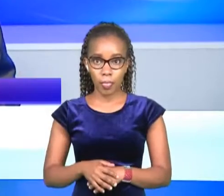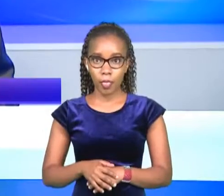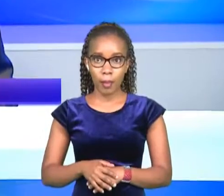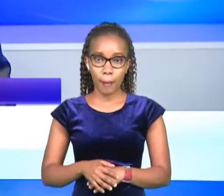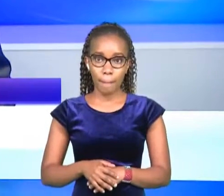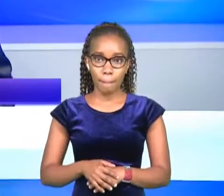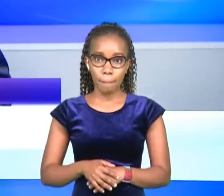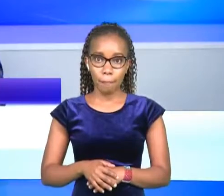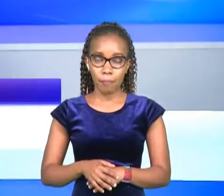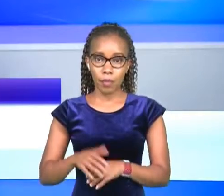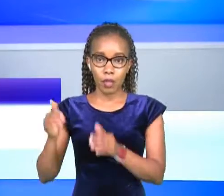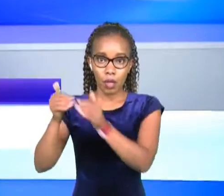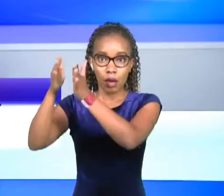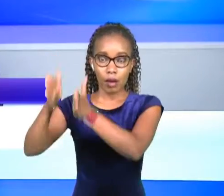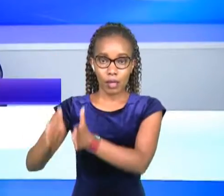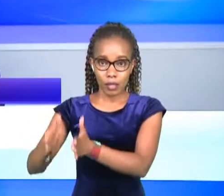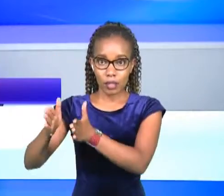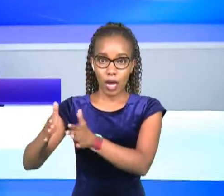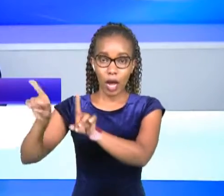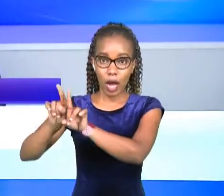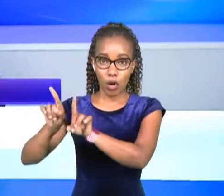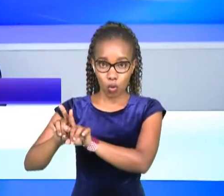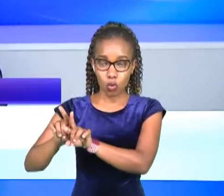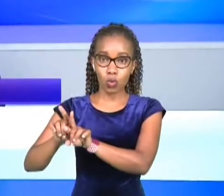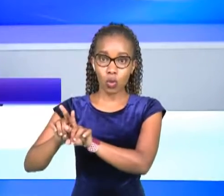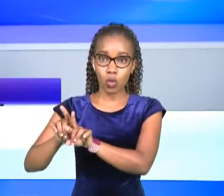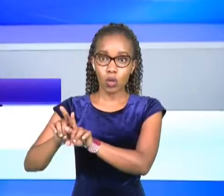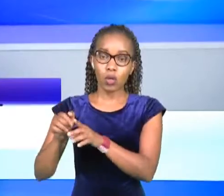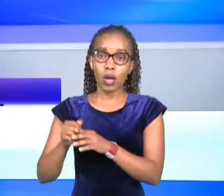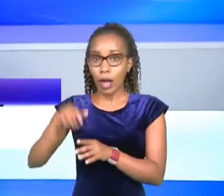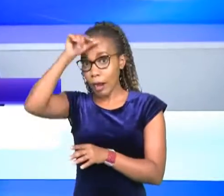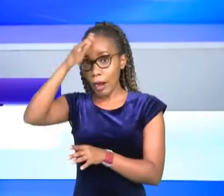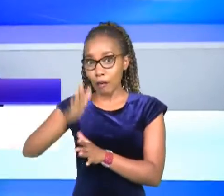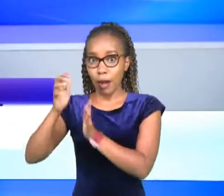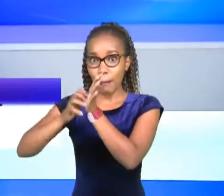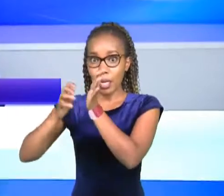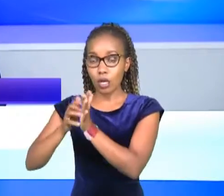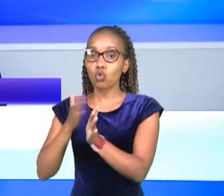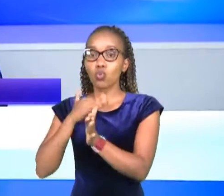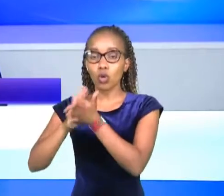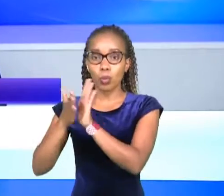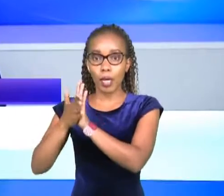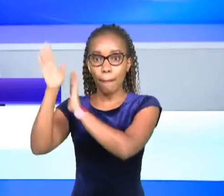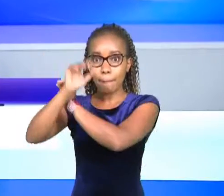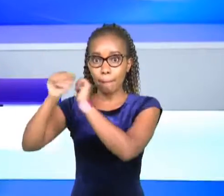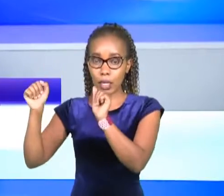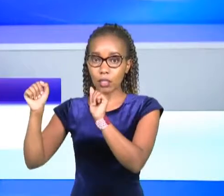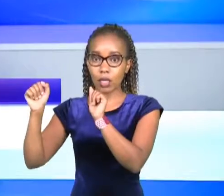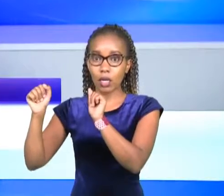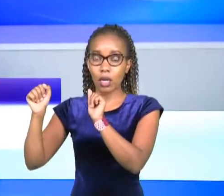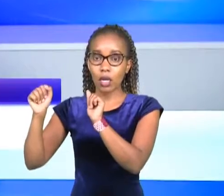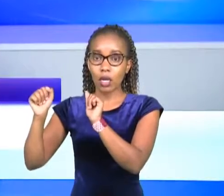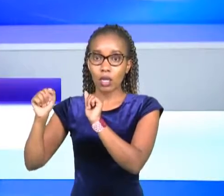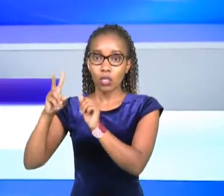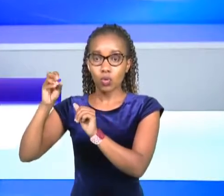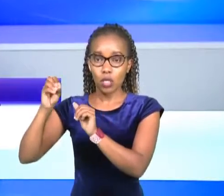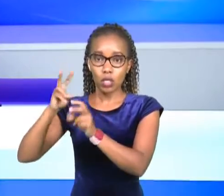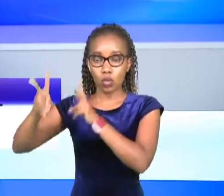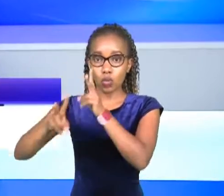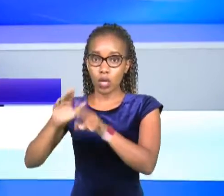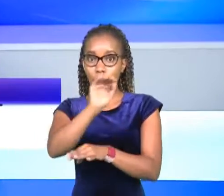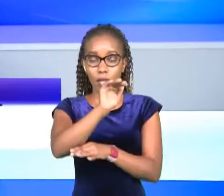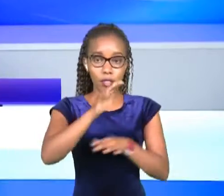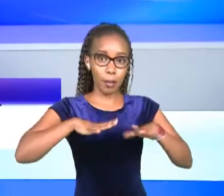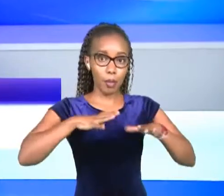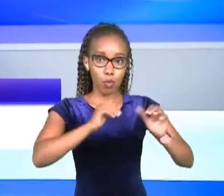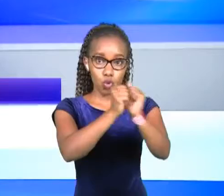party leader and presidential aspirants dr alfred mutua has called on the people of mount kenya region to remain united ahead of the general elections